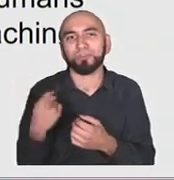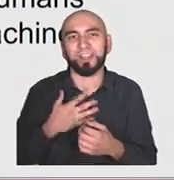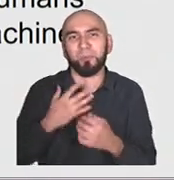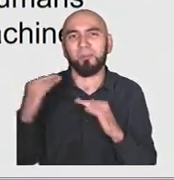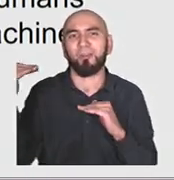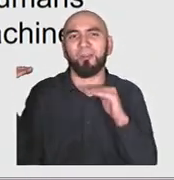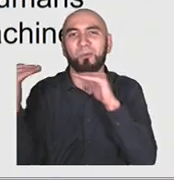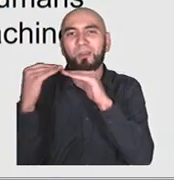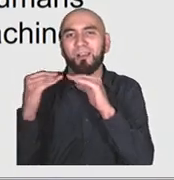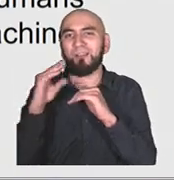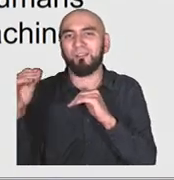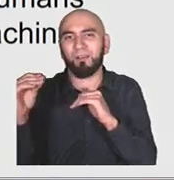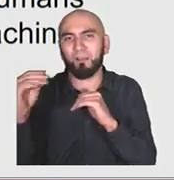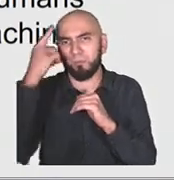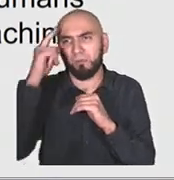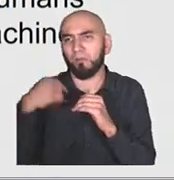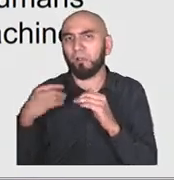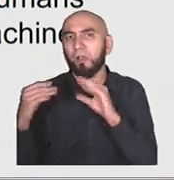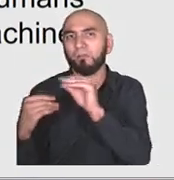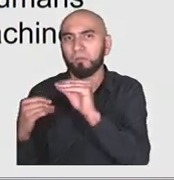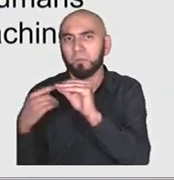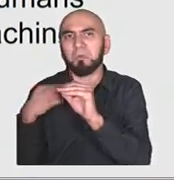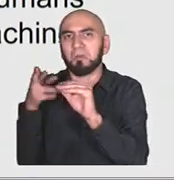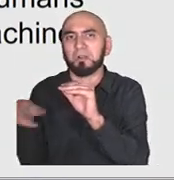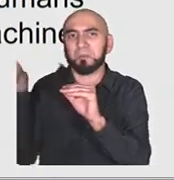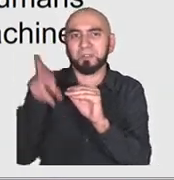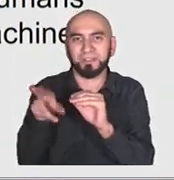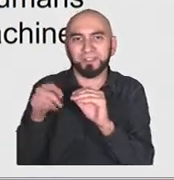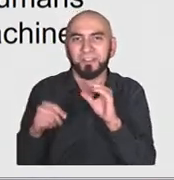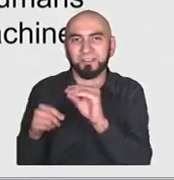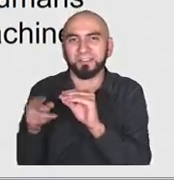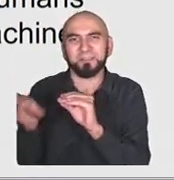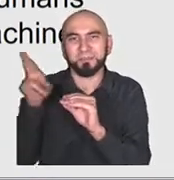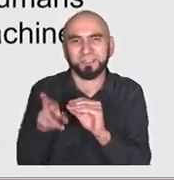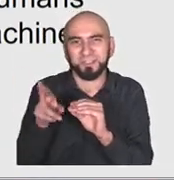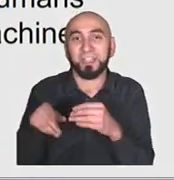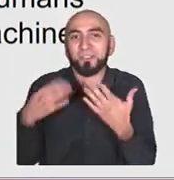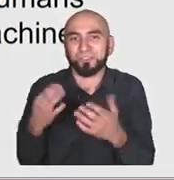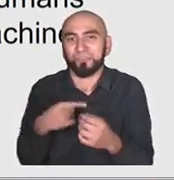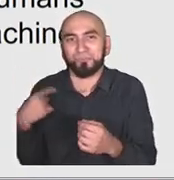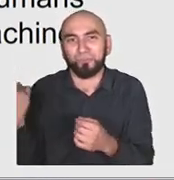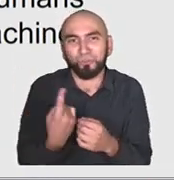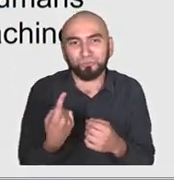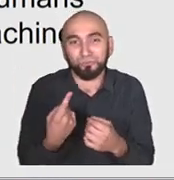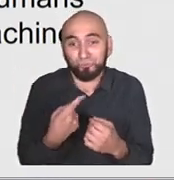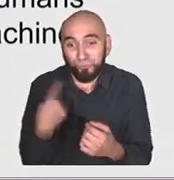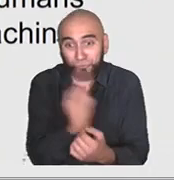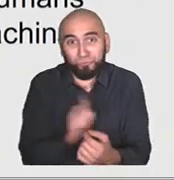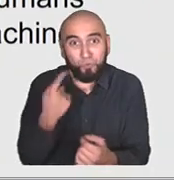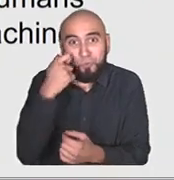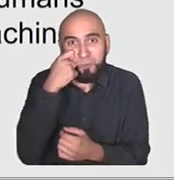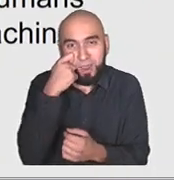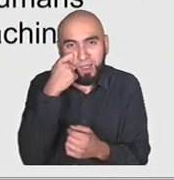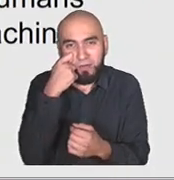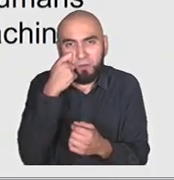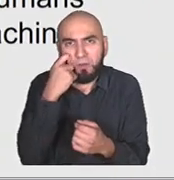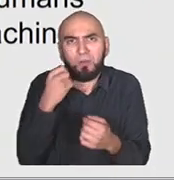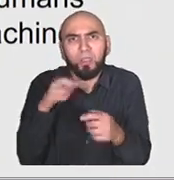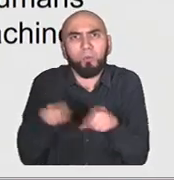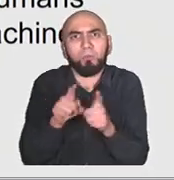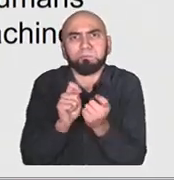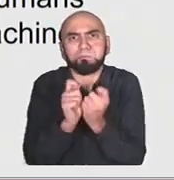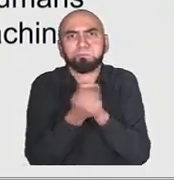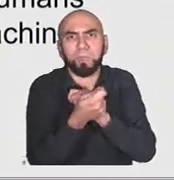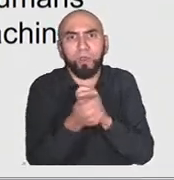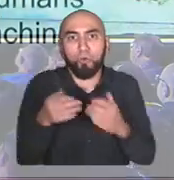ourselves. We are the ones that sound like a robot. We find a five-year-old kid that's really good at Amazon Alexa, and they're often saying